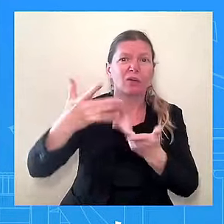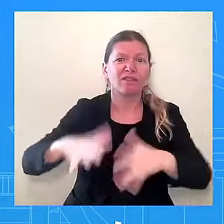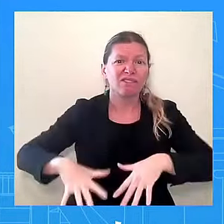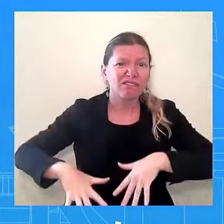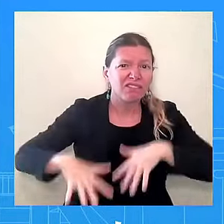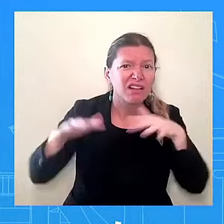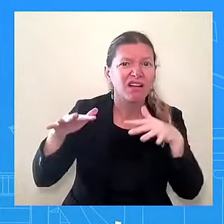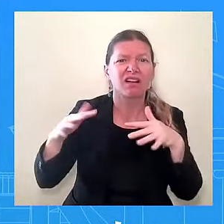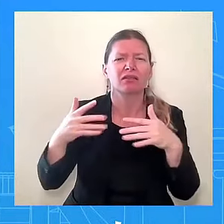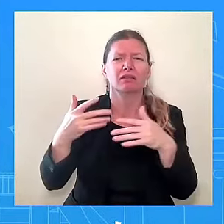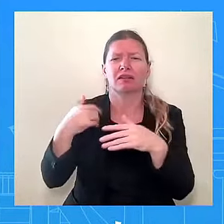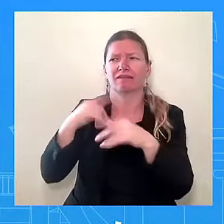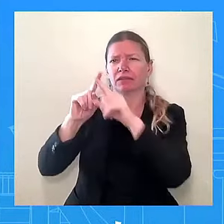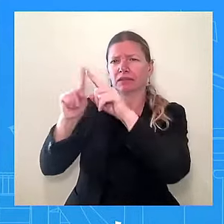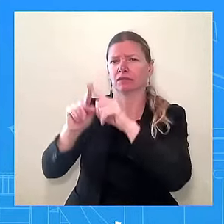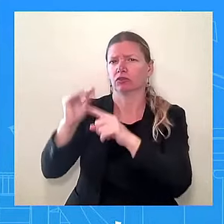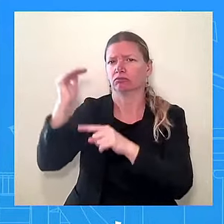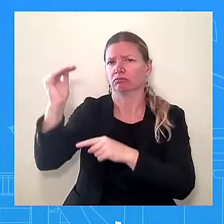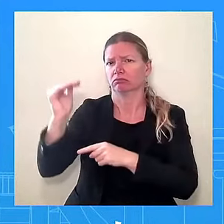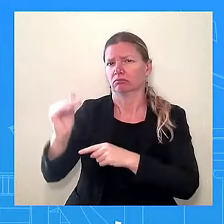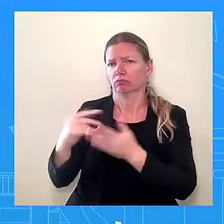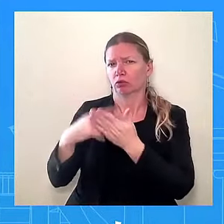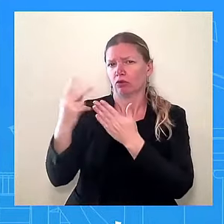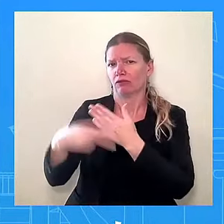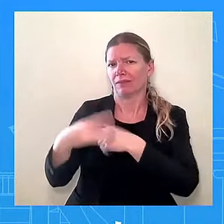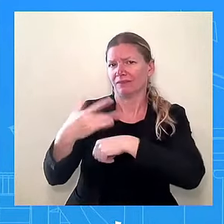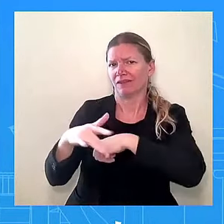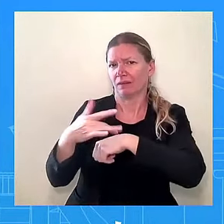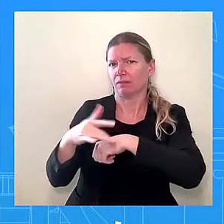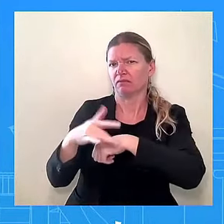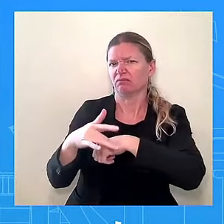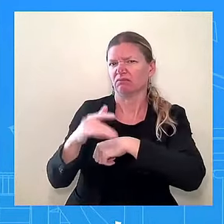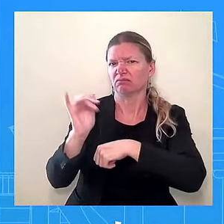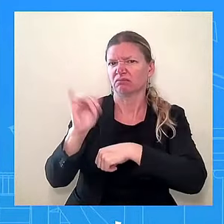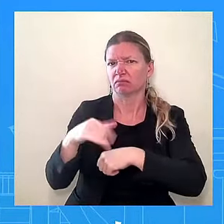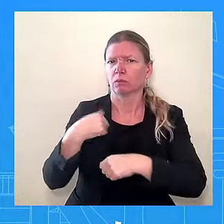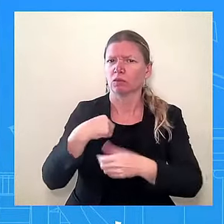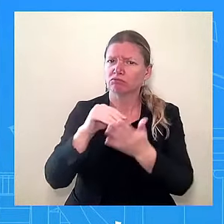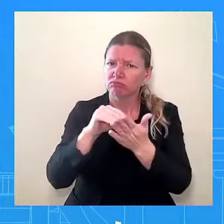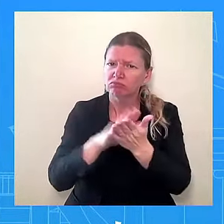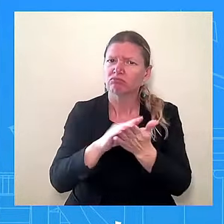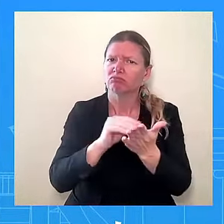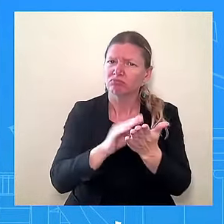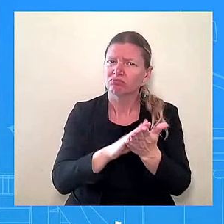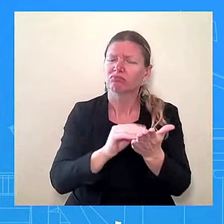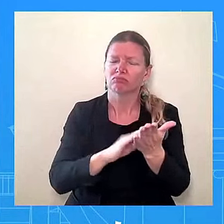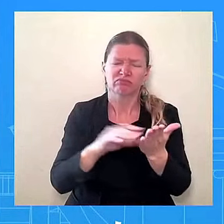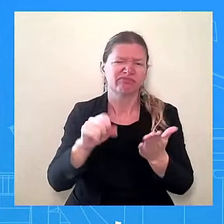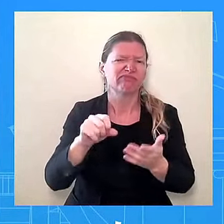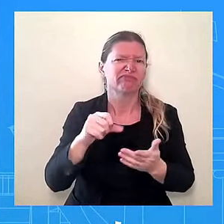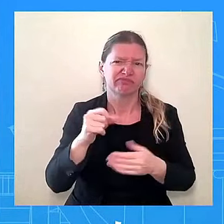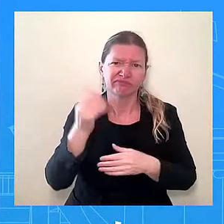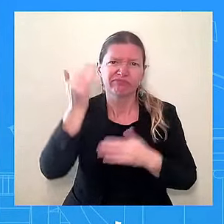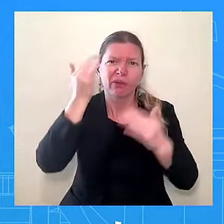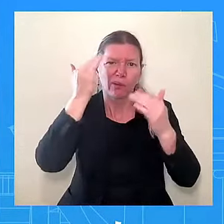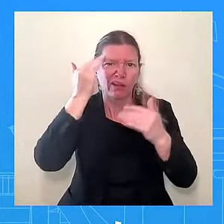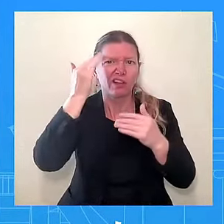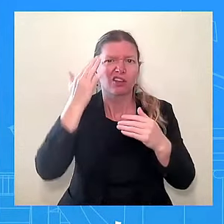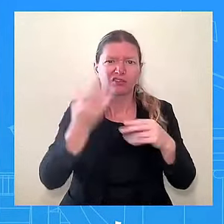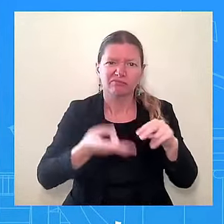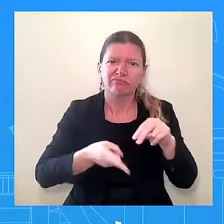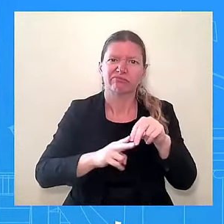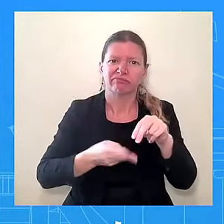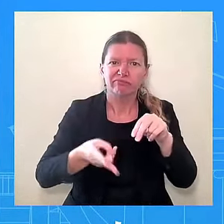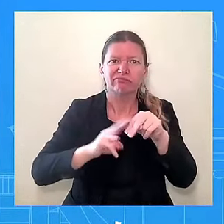fact that there's an ever-increasing number and intensity of these events, and they are, in some cases, horrific, and they are